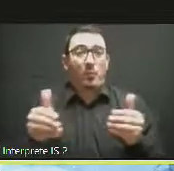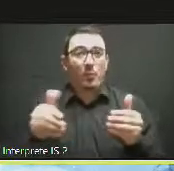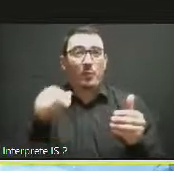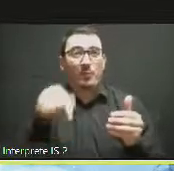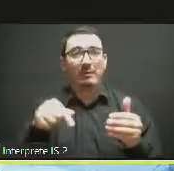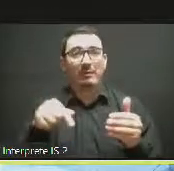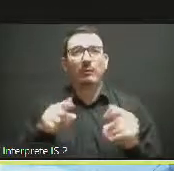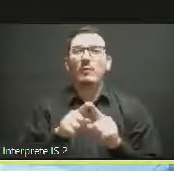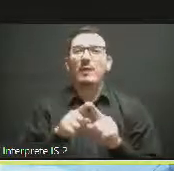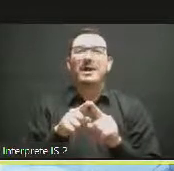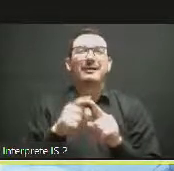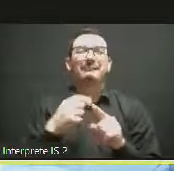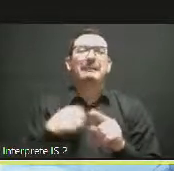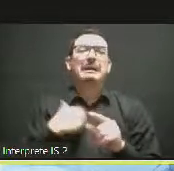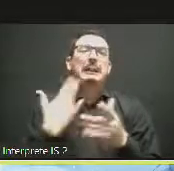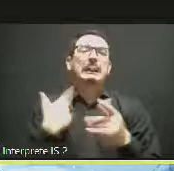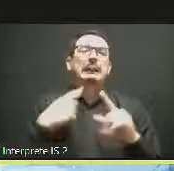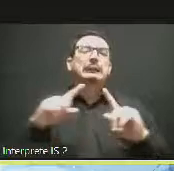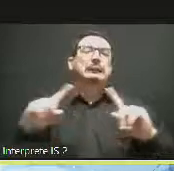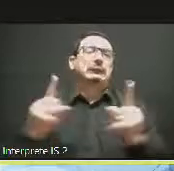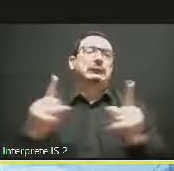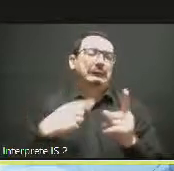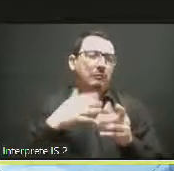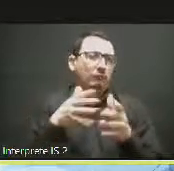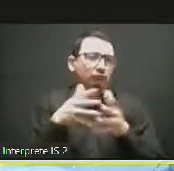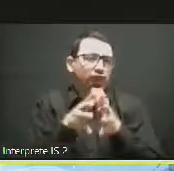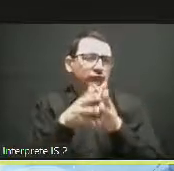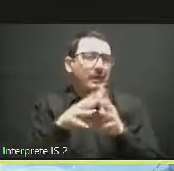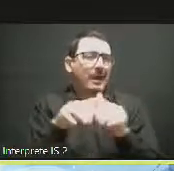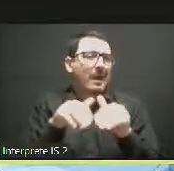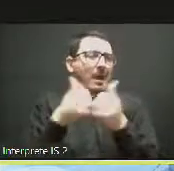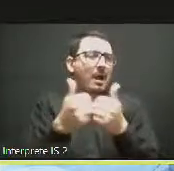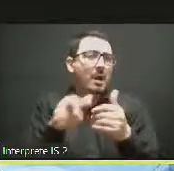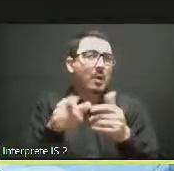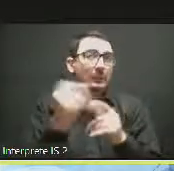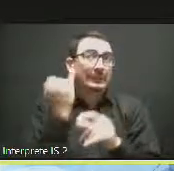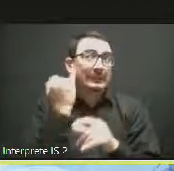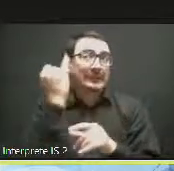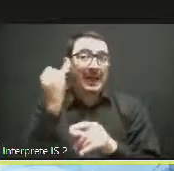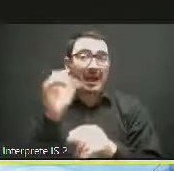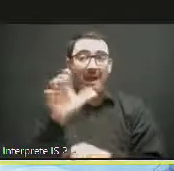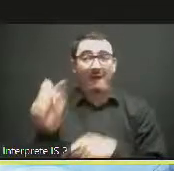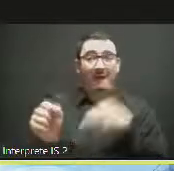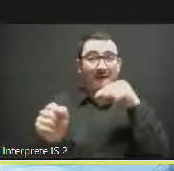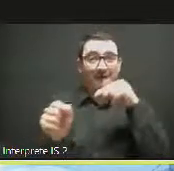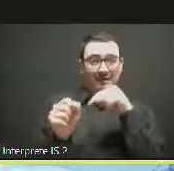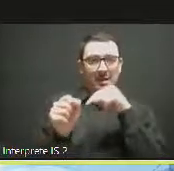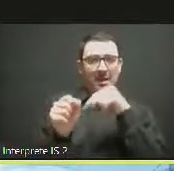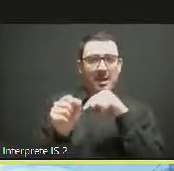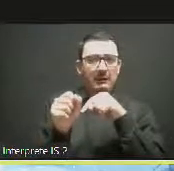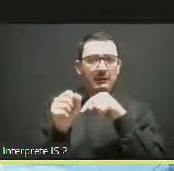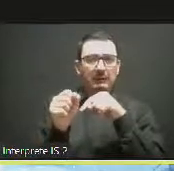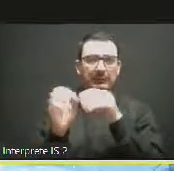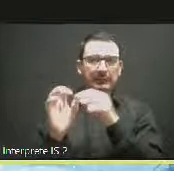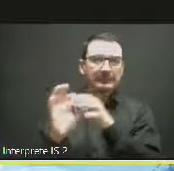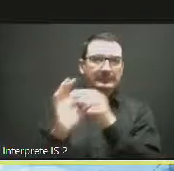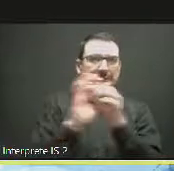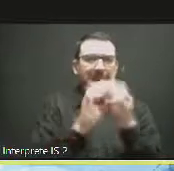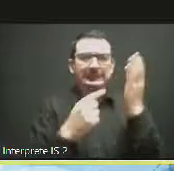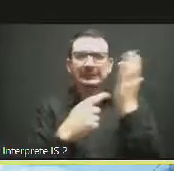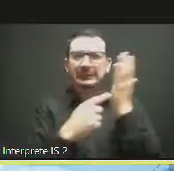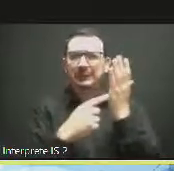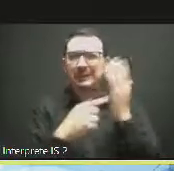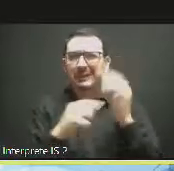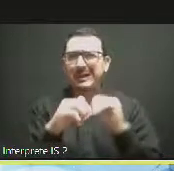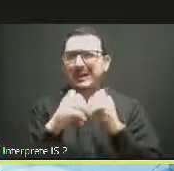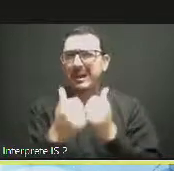Africa, how digitalization can contribute to boost productivity, but also regional development,